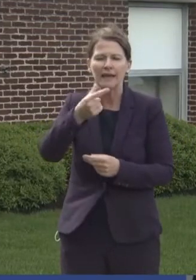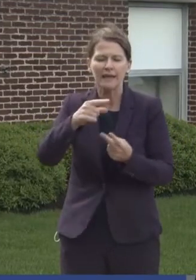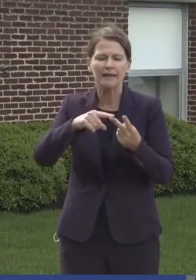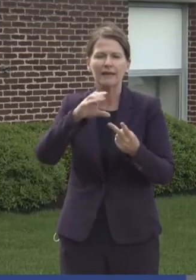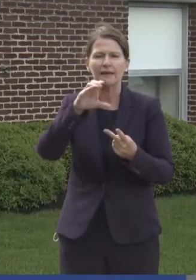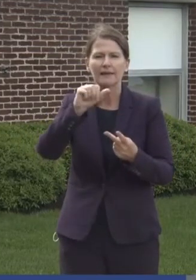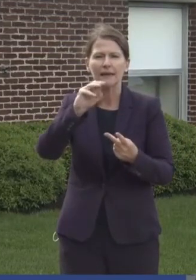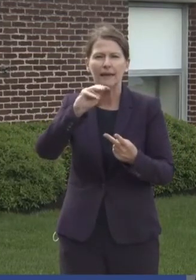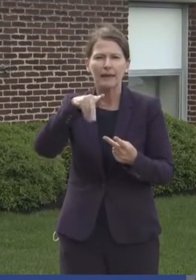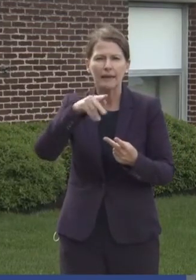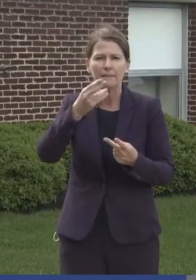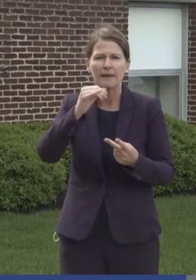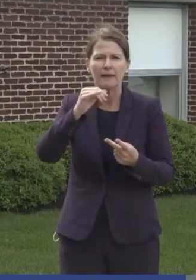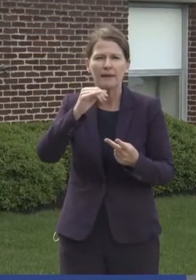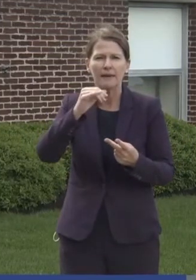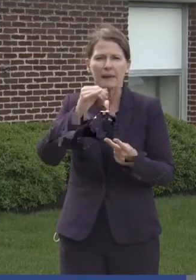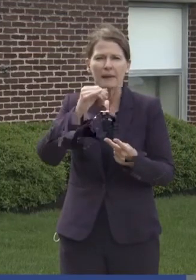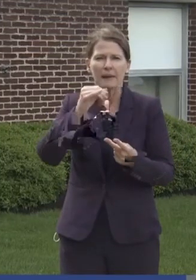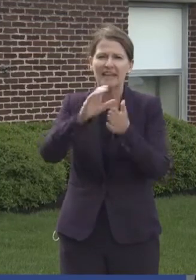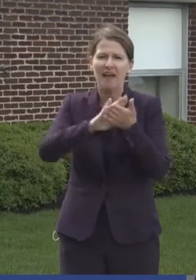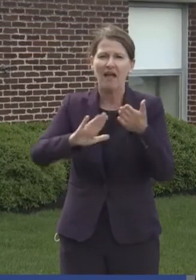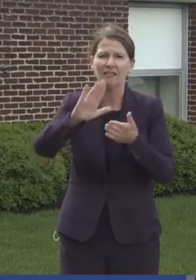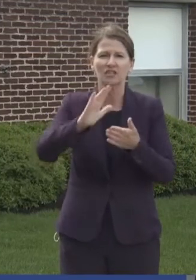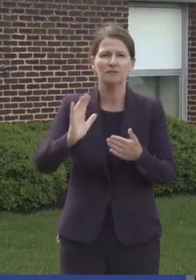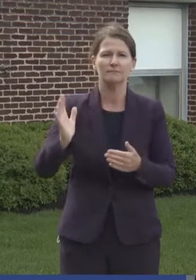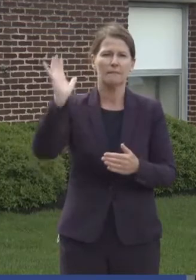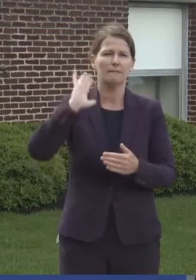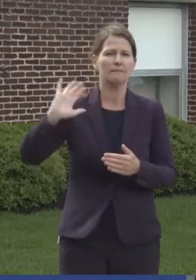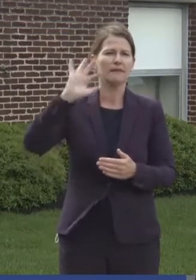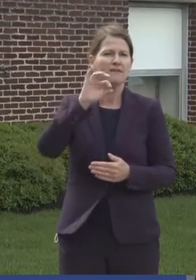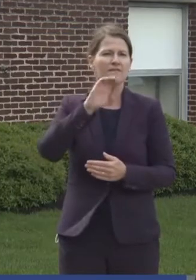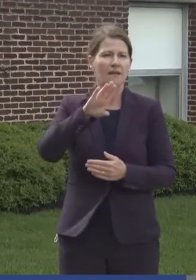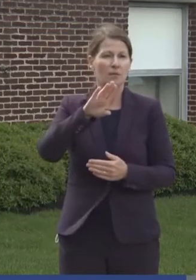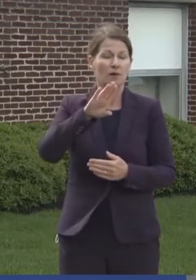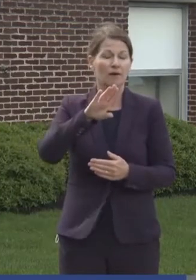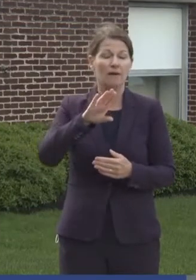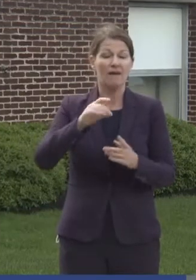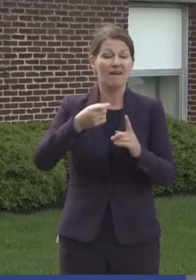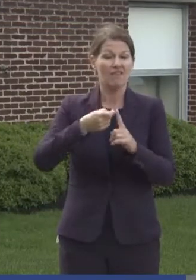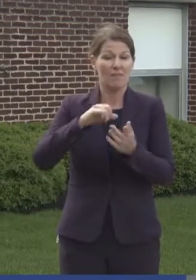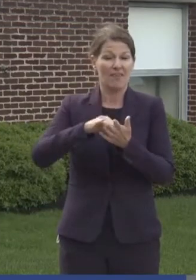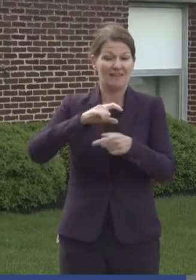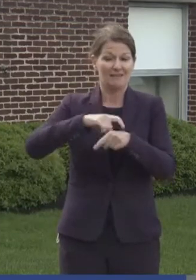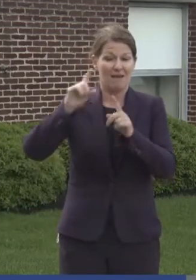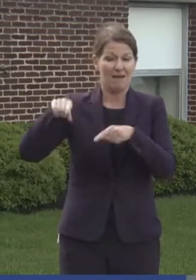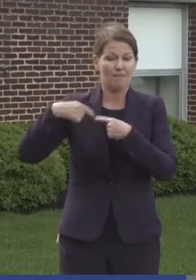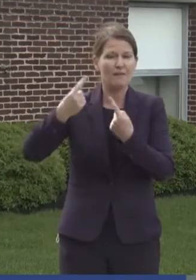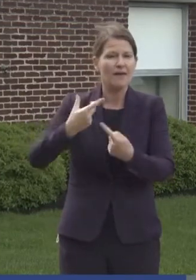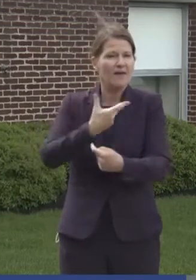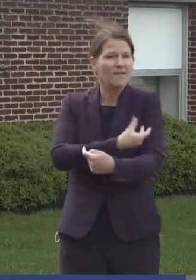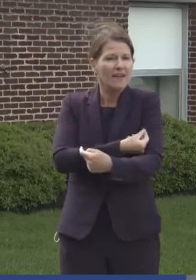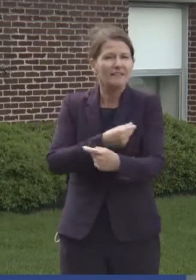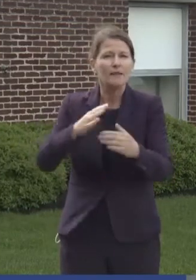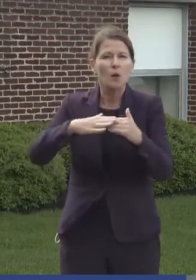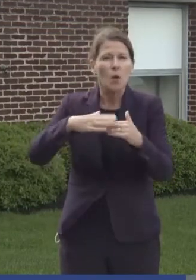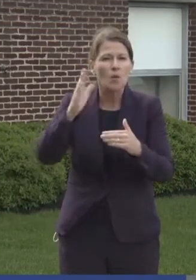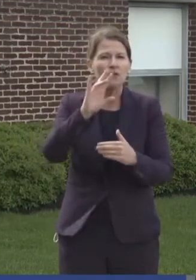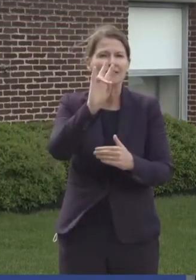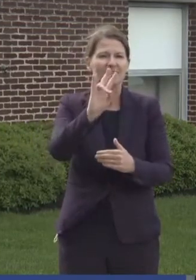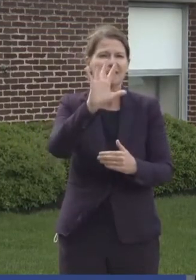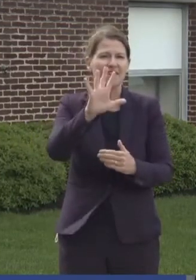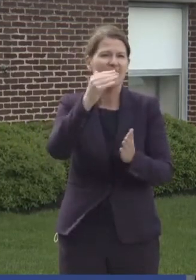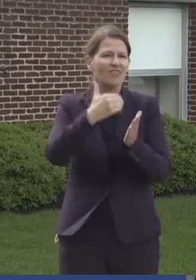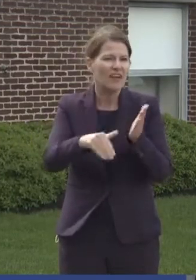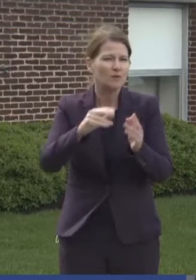State College back in February. Since that time, we have vaccinated more than 75,000 people at these